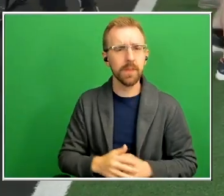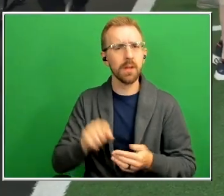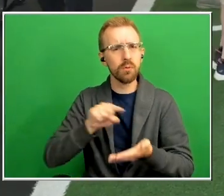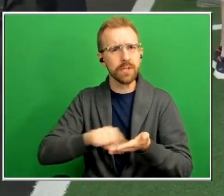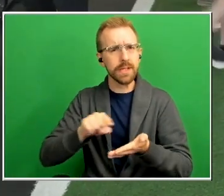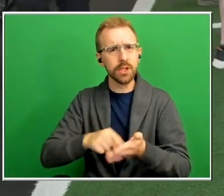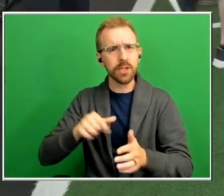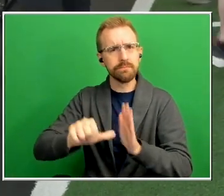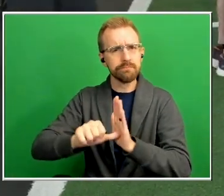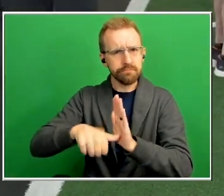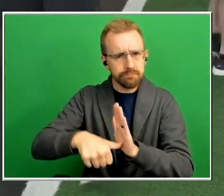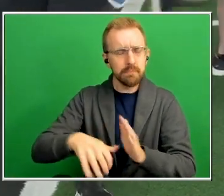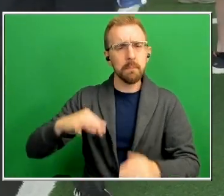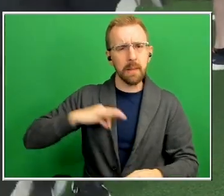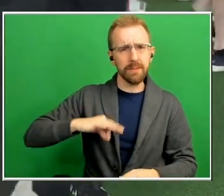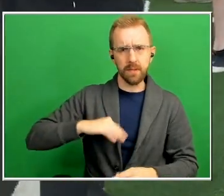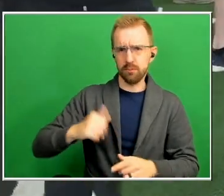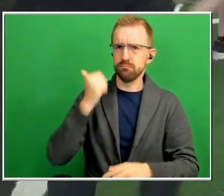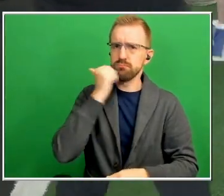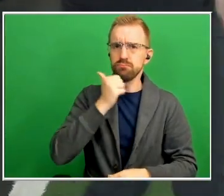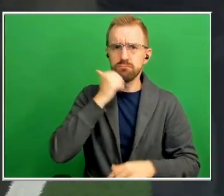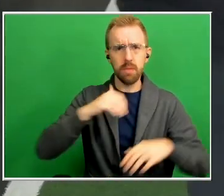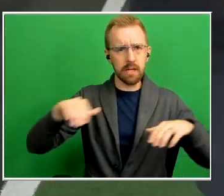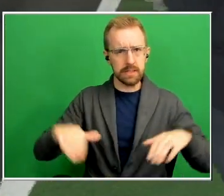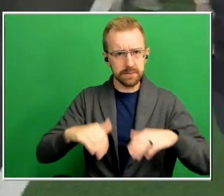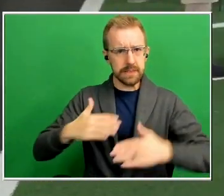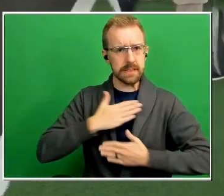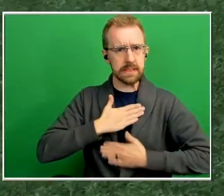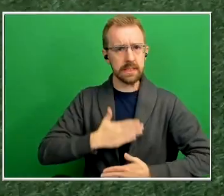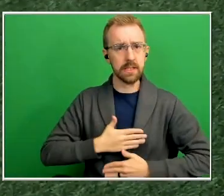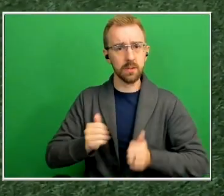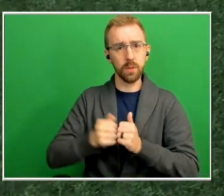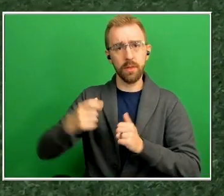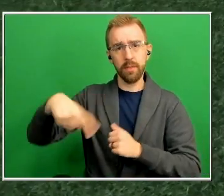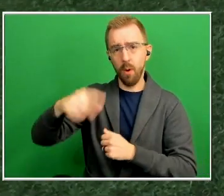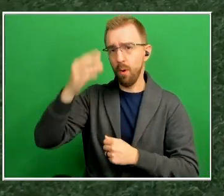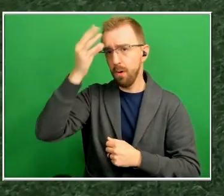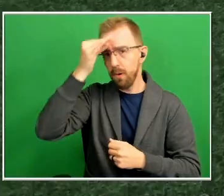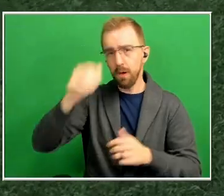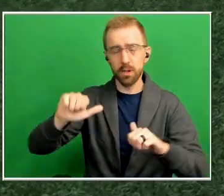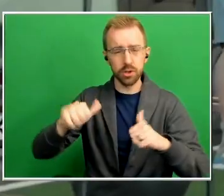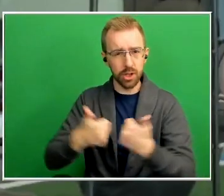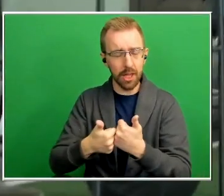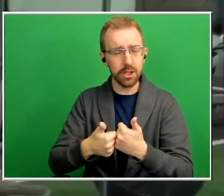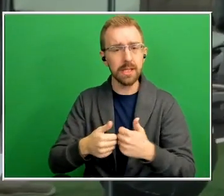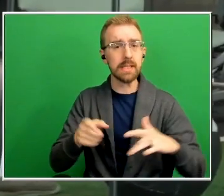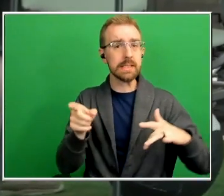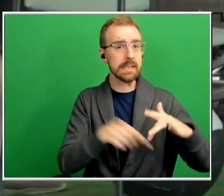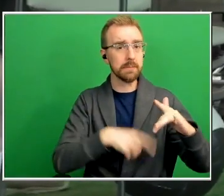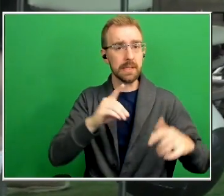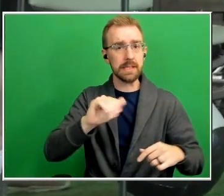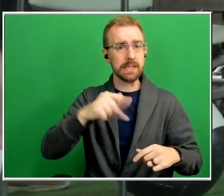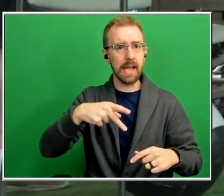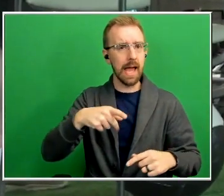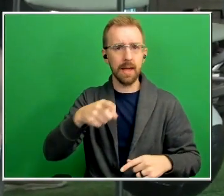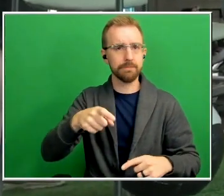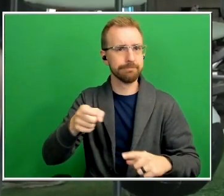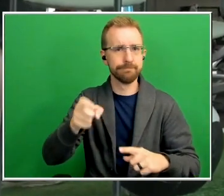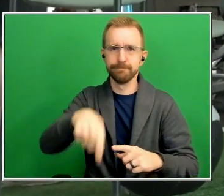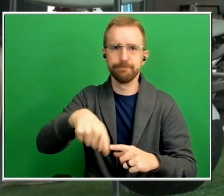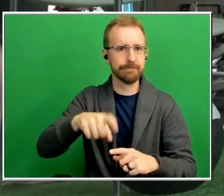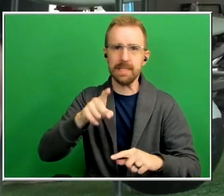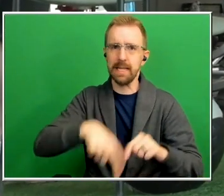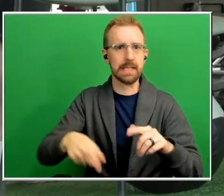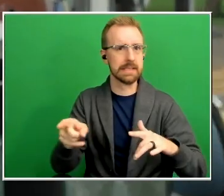regular physical activity for those with cognitive challenges skipping dap wasn't an option we'll start here with some shoulder roll